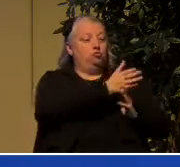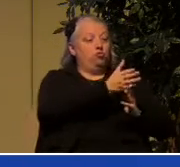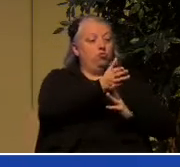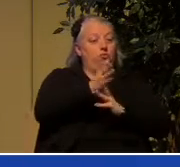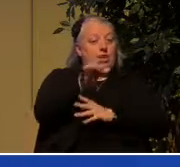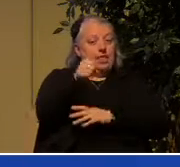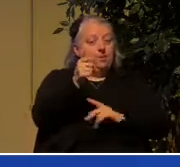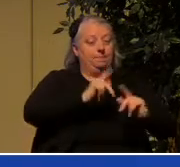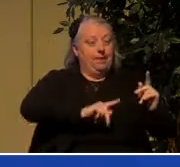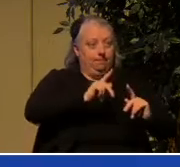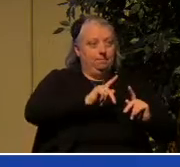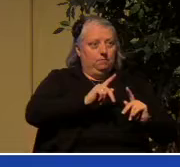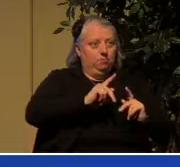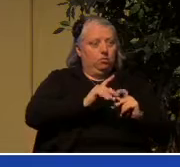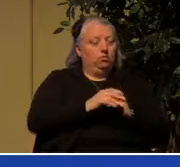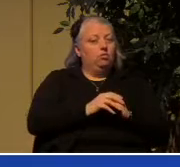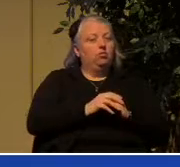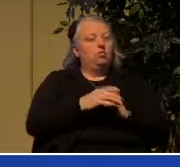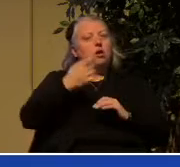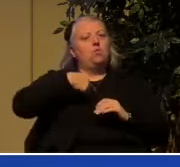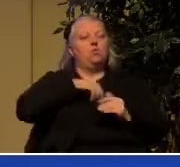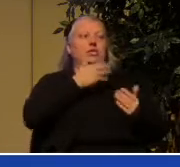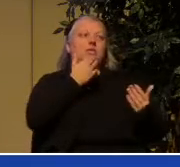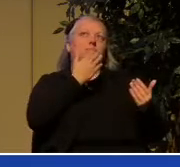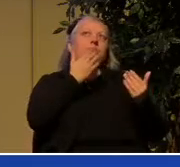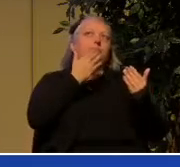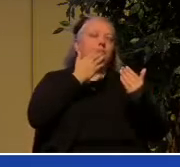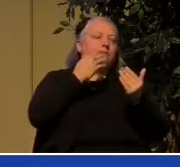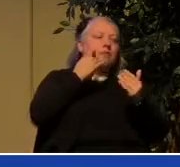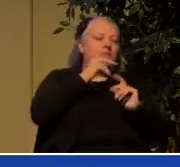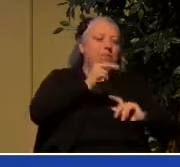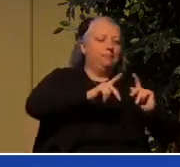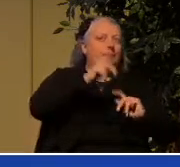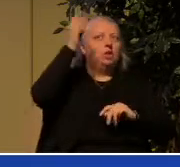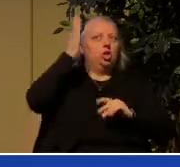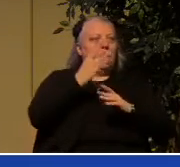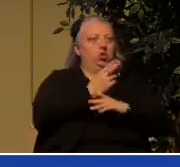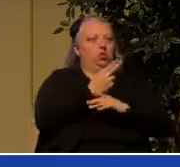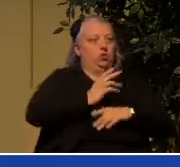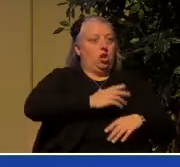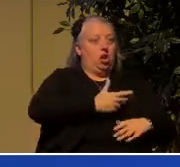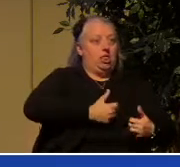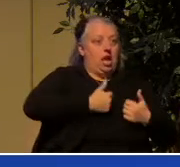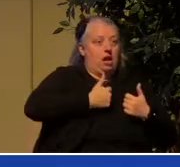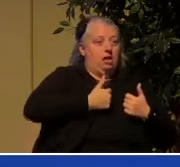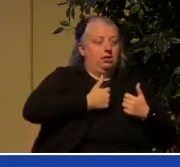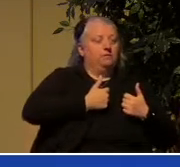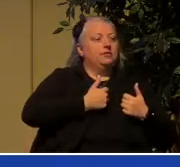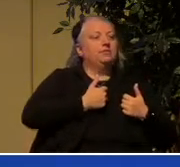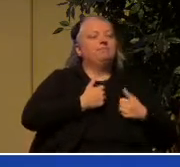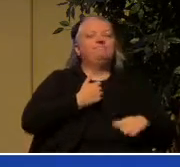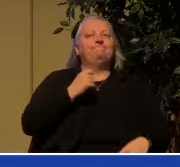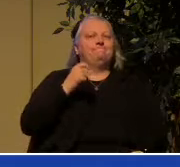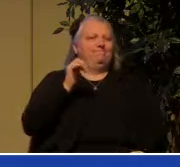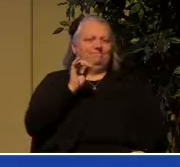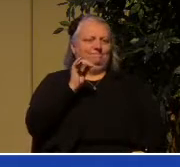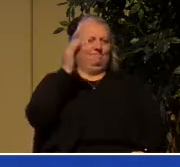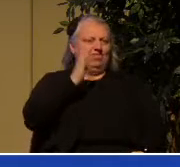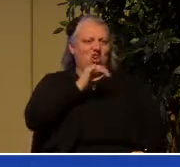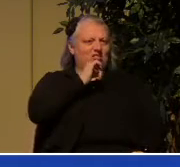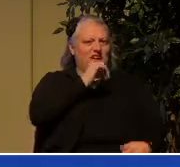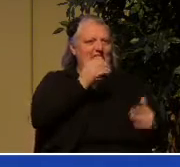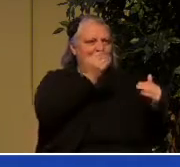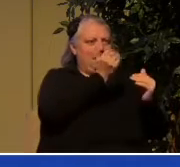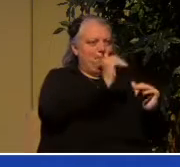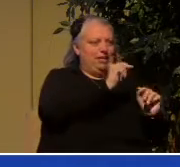and we can be grateful for people that God has used in our lives, he is not limited to those people.